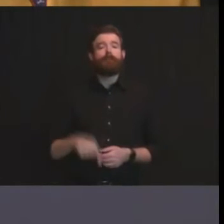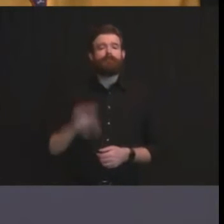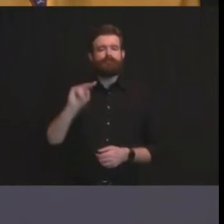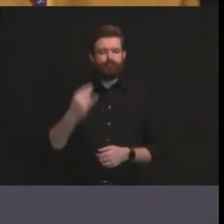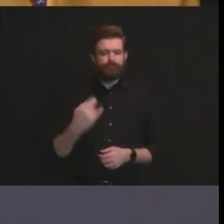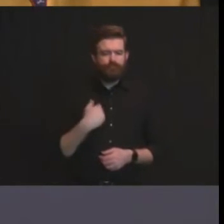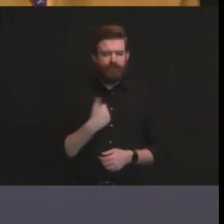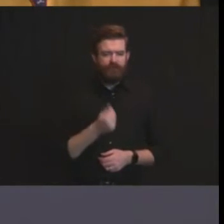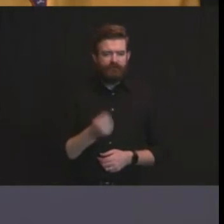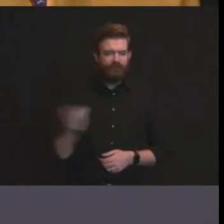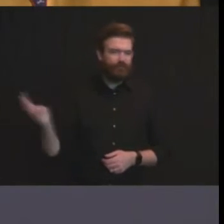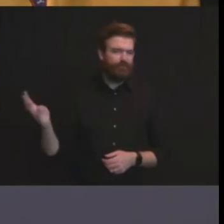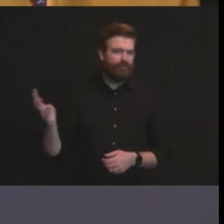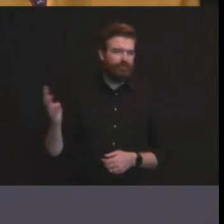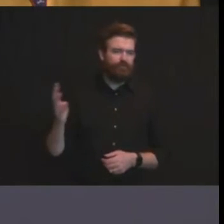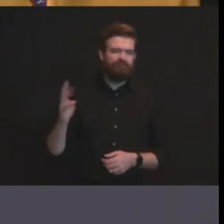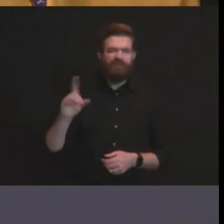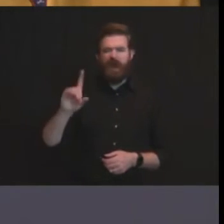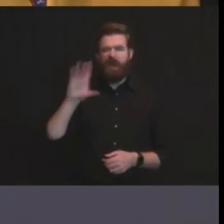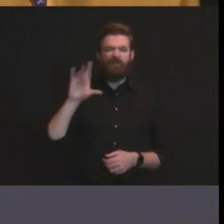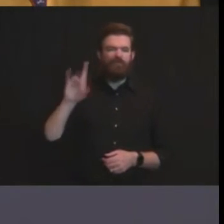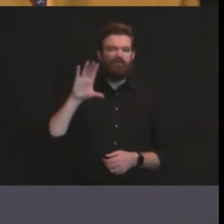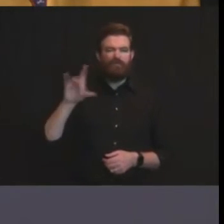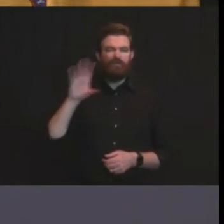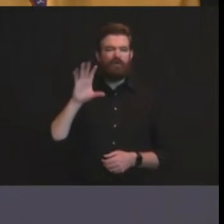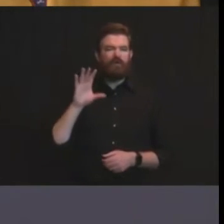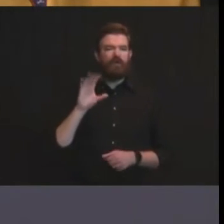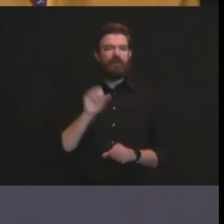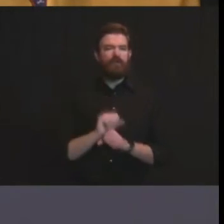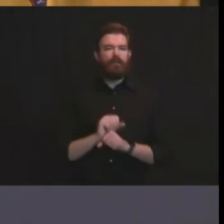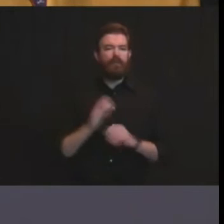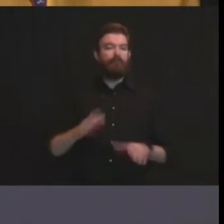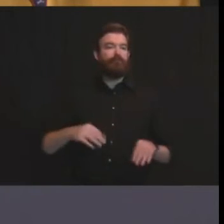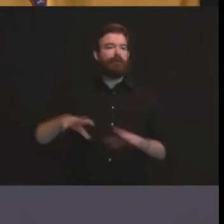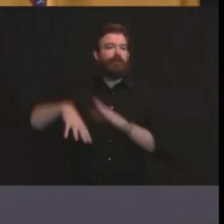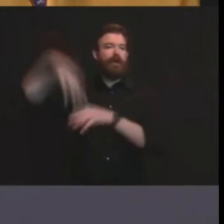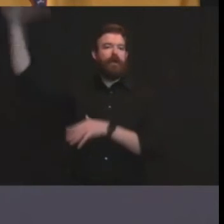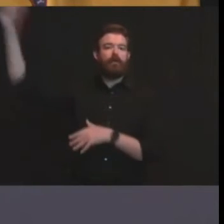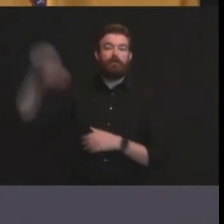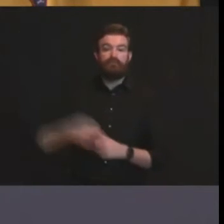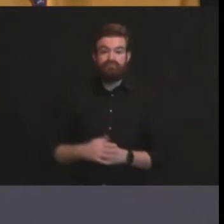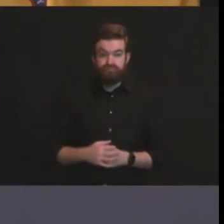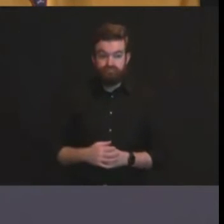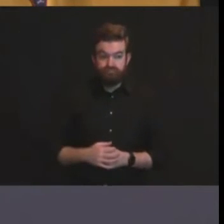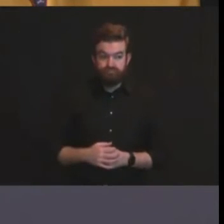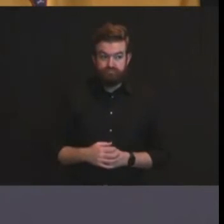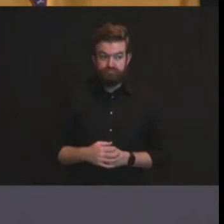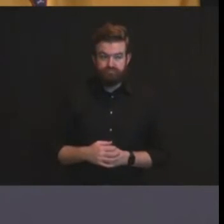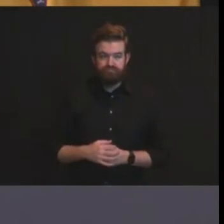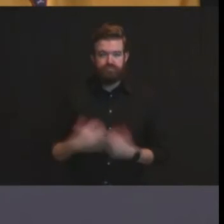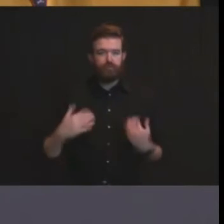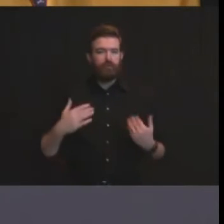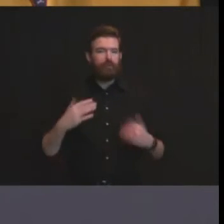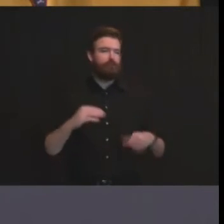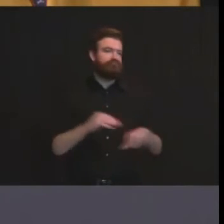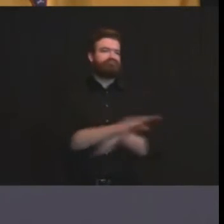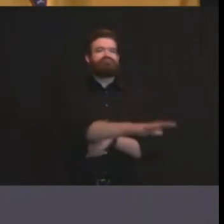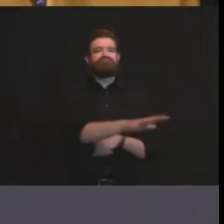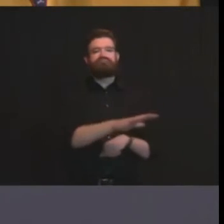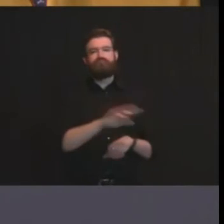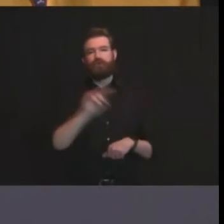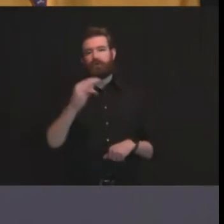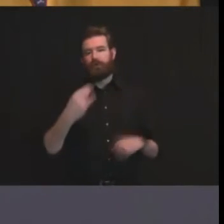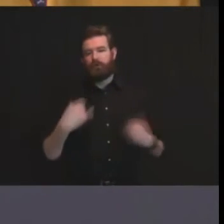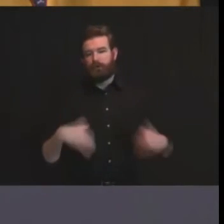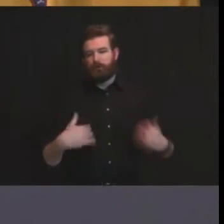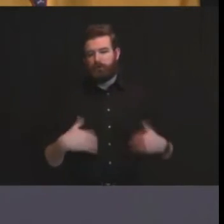right now i can't fathom the impact that that would have on them i think we're as good a place to do business as any in the